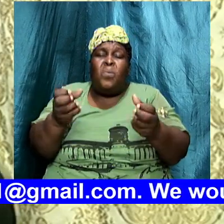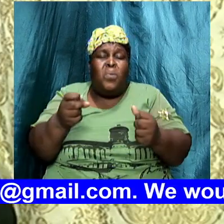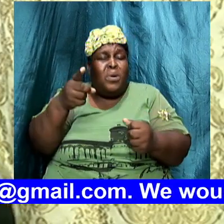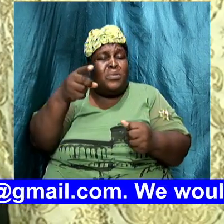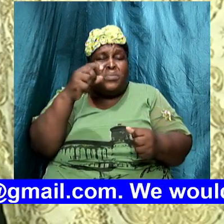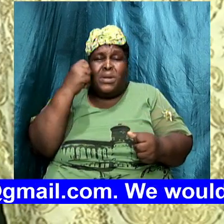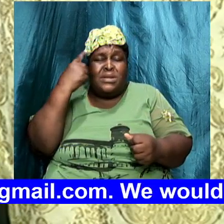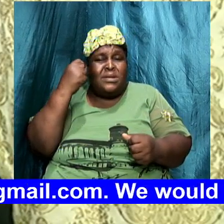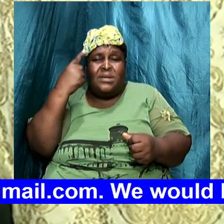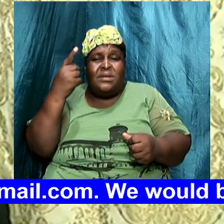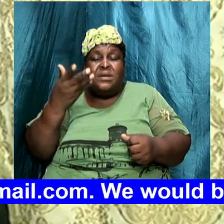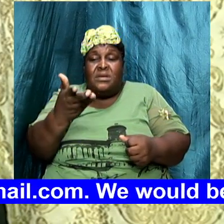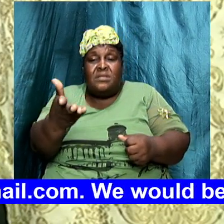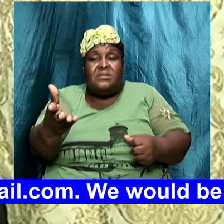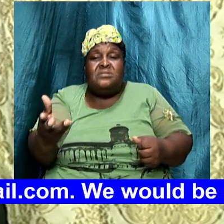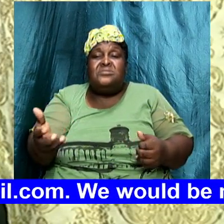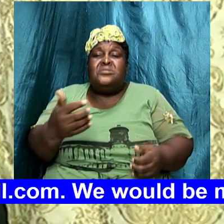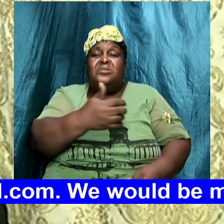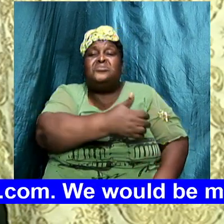these are souls